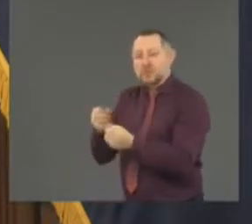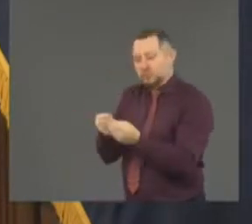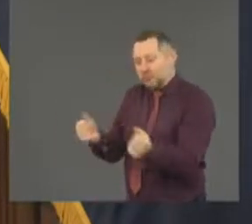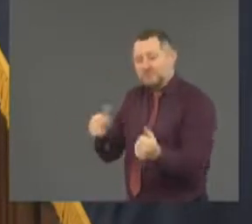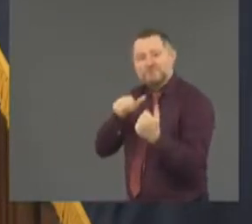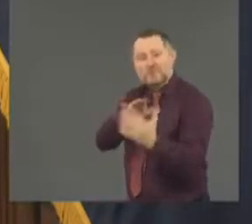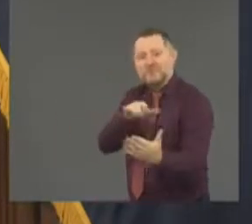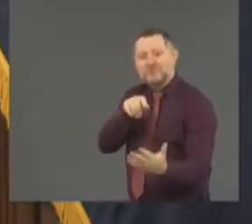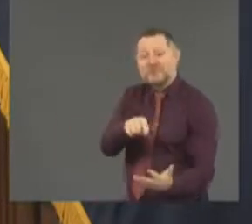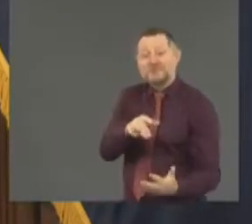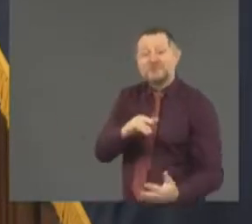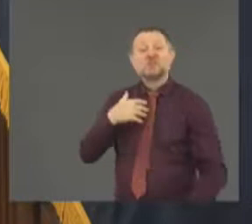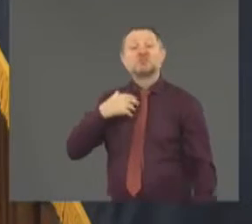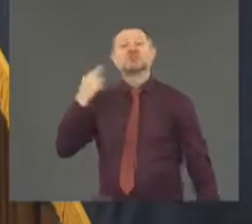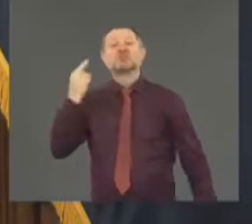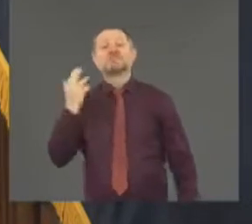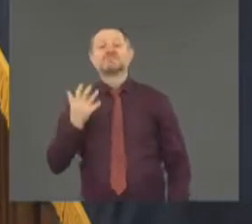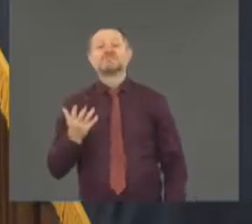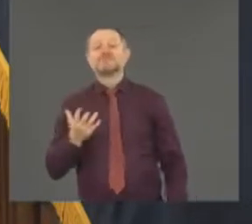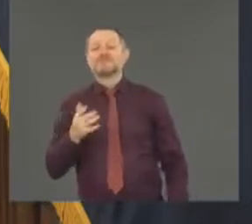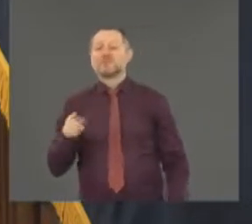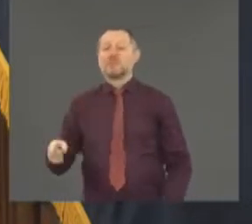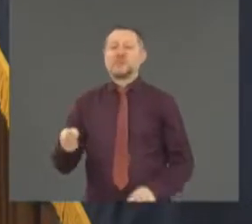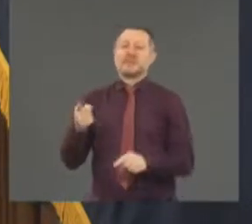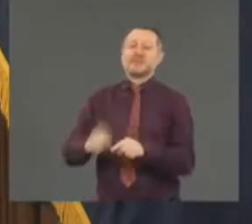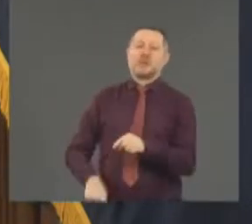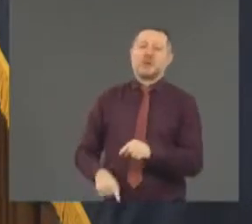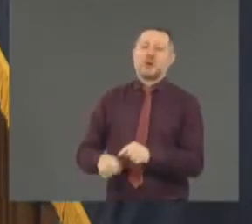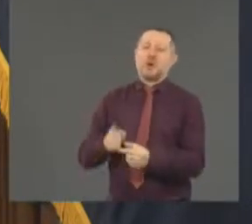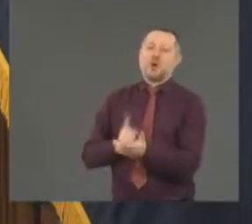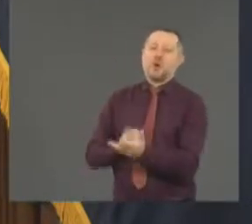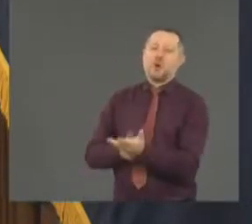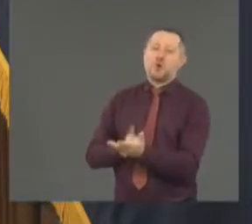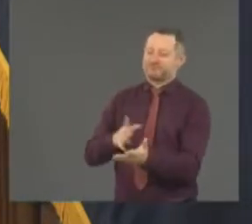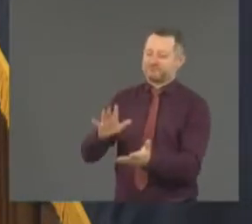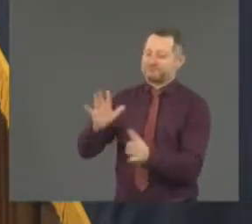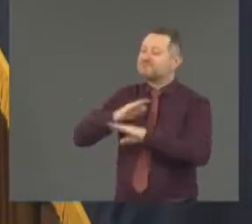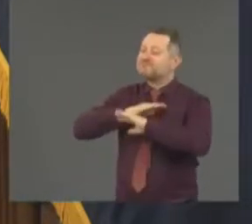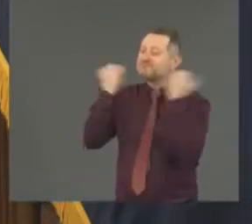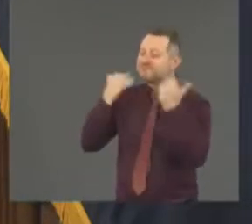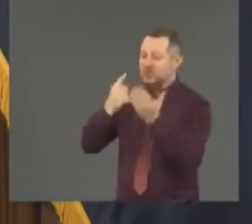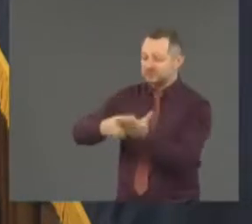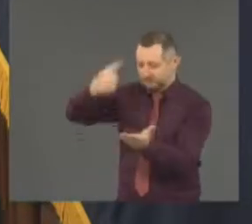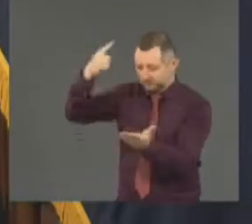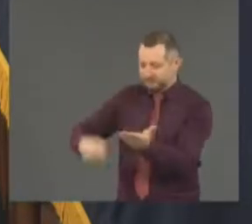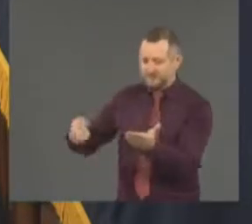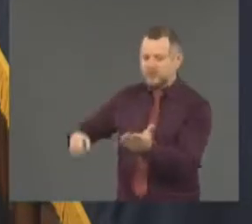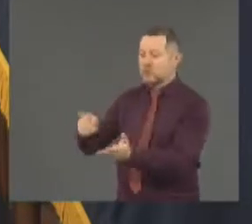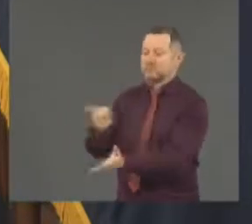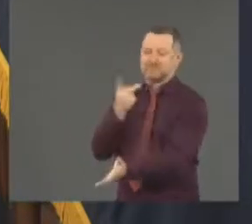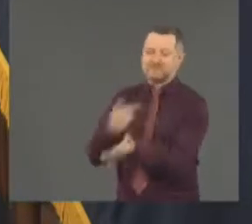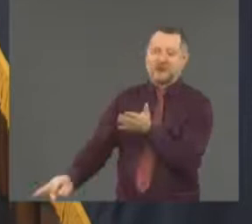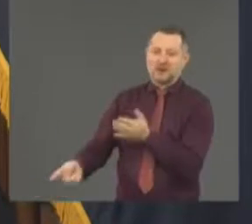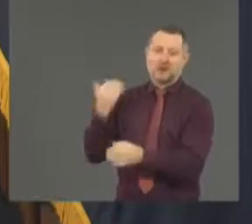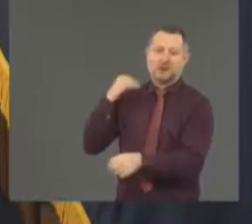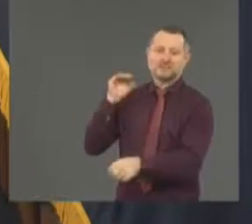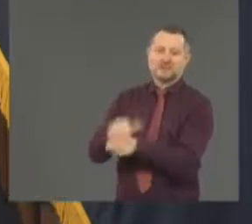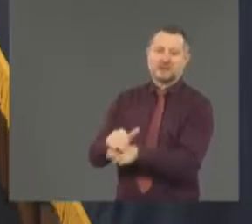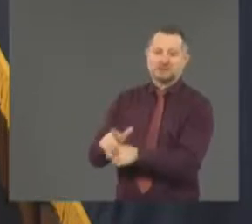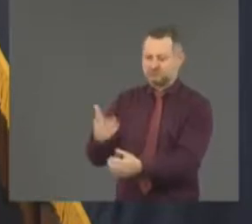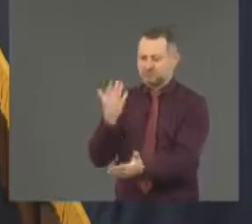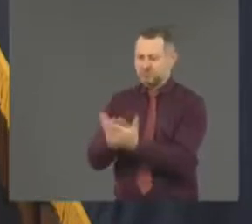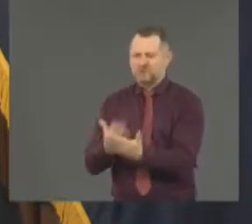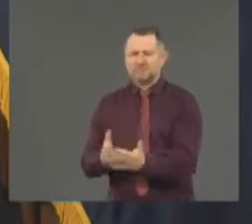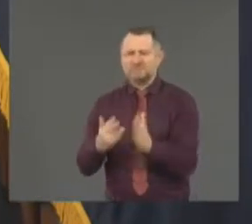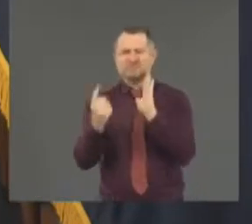it's inarguable but that it was not addressed last night. Facts. Okay? This is